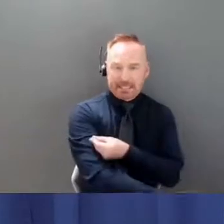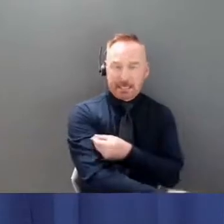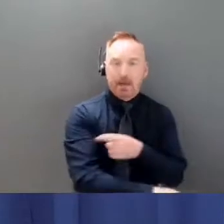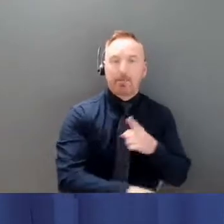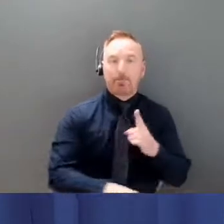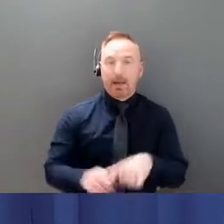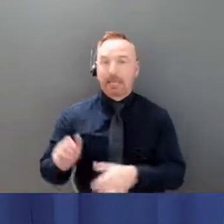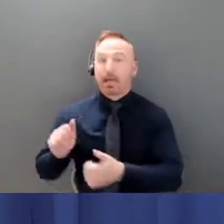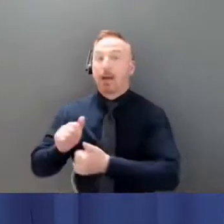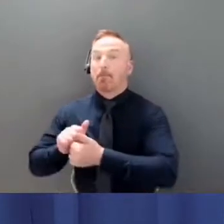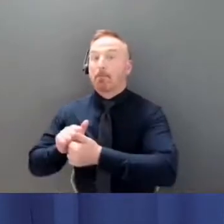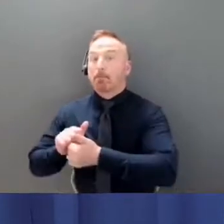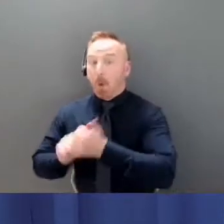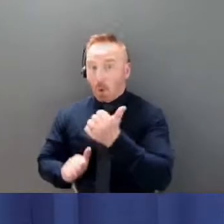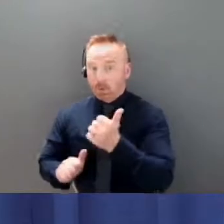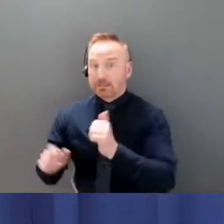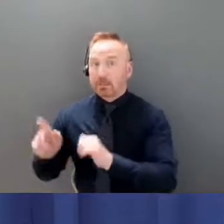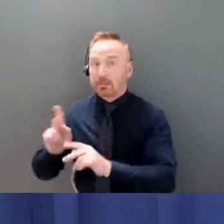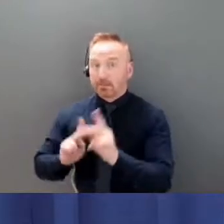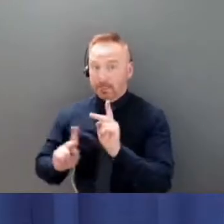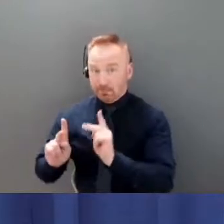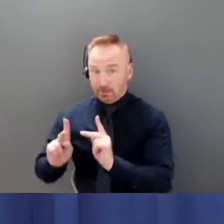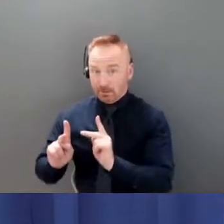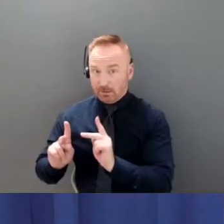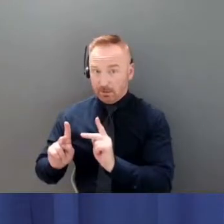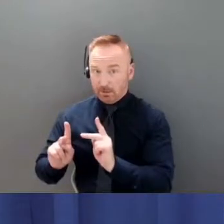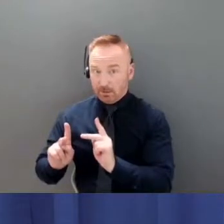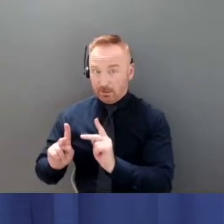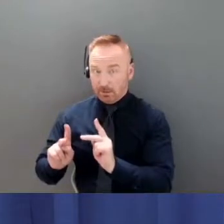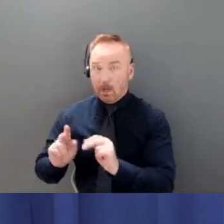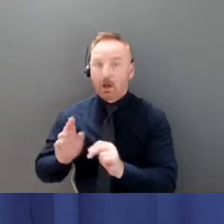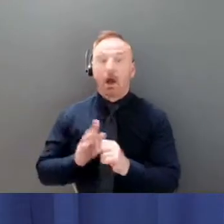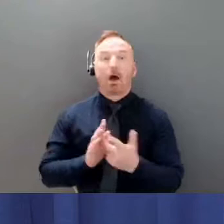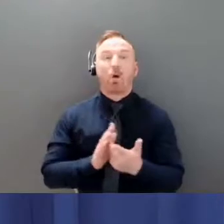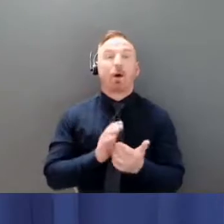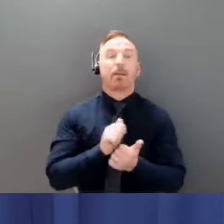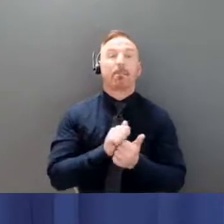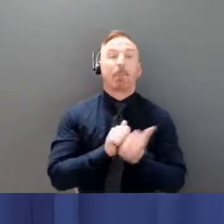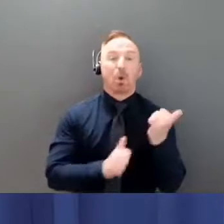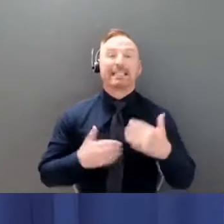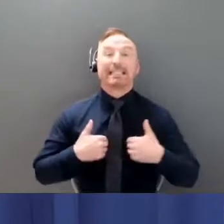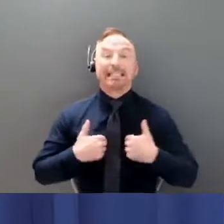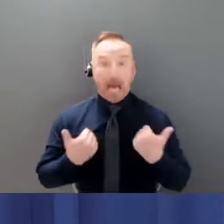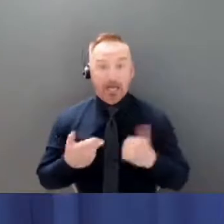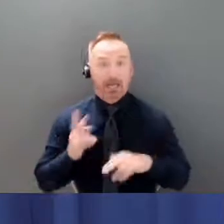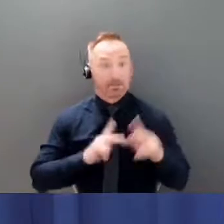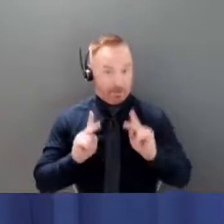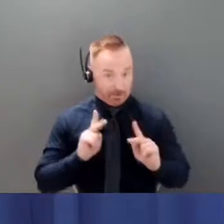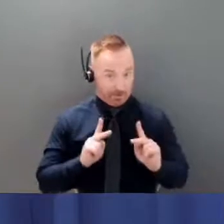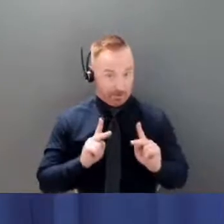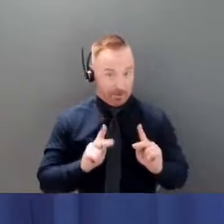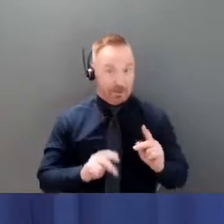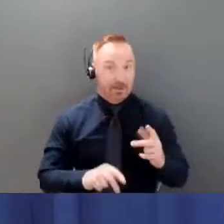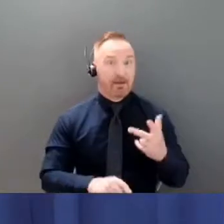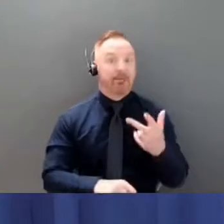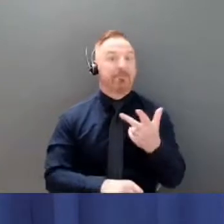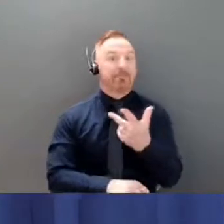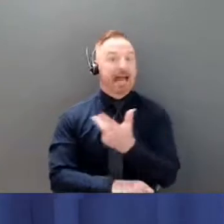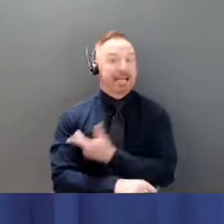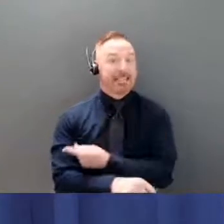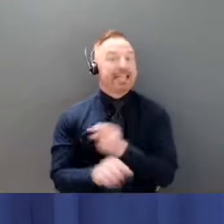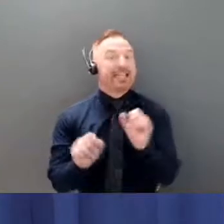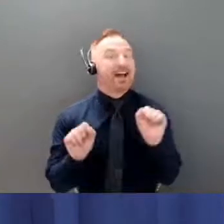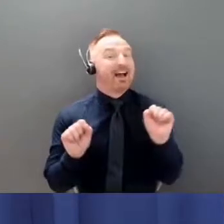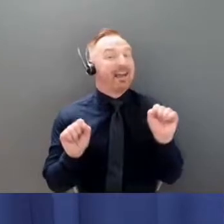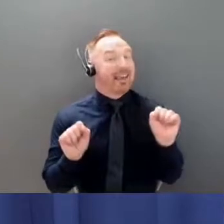of young people who are vaccine eligible particularly the ones uh who were